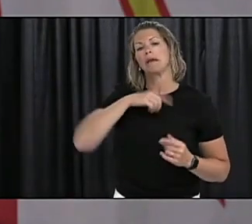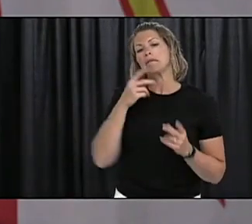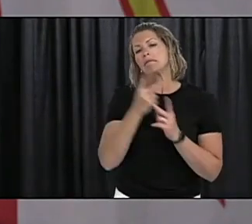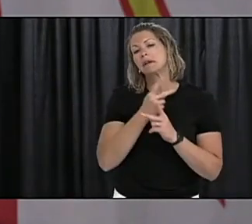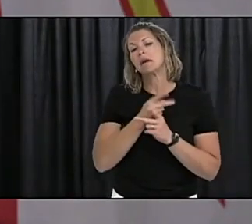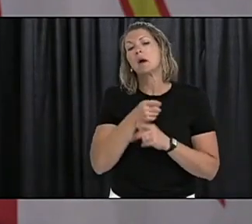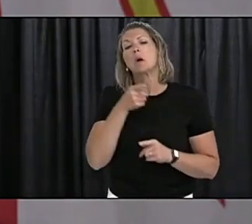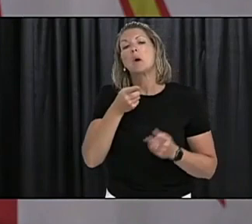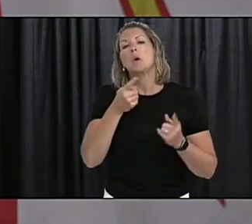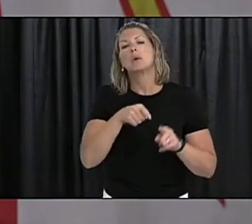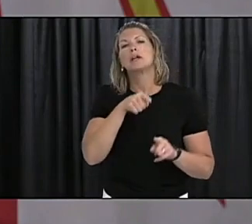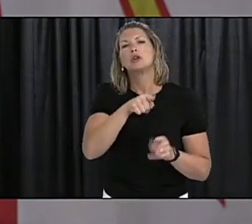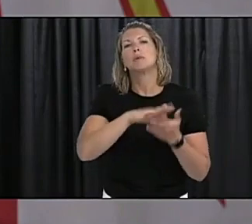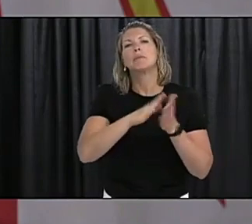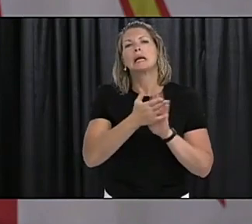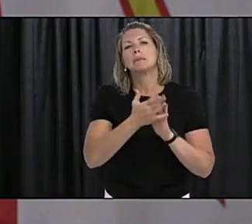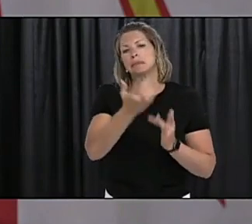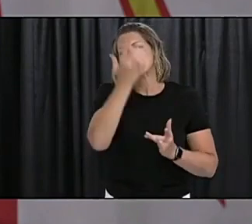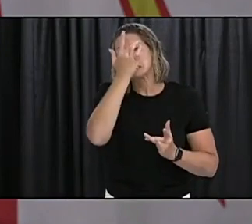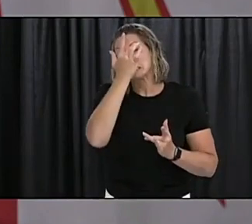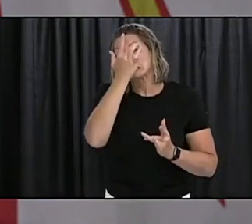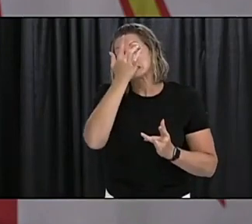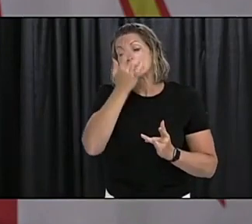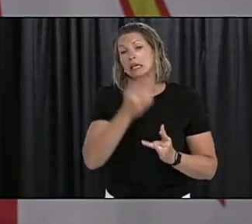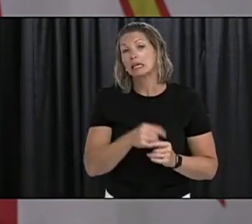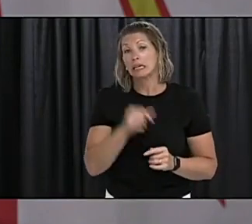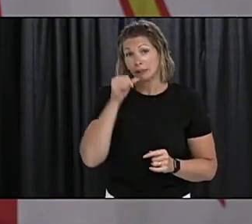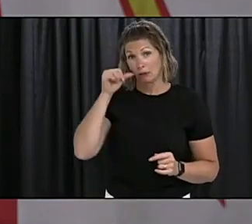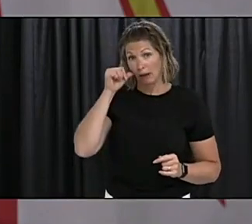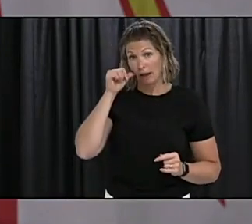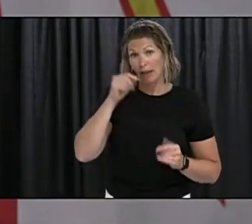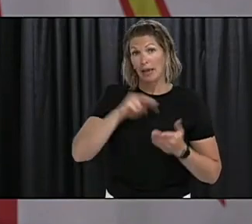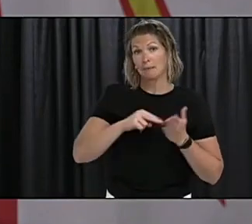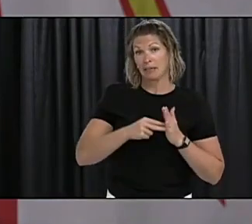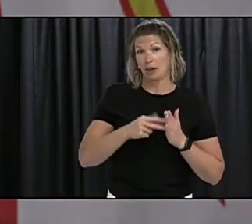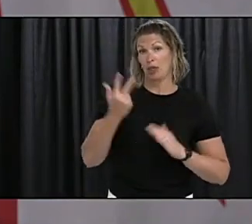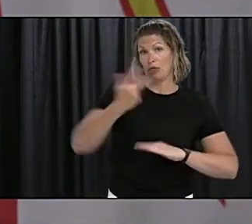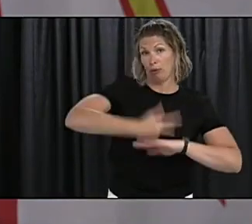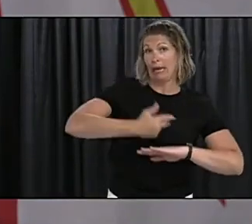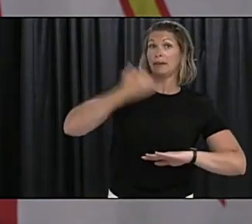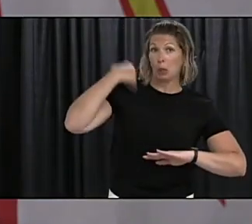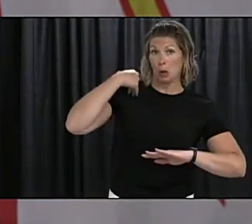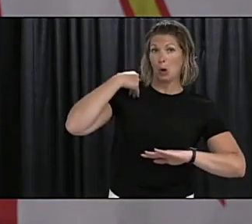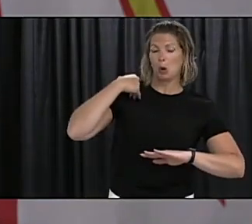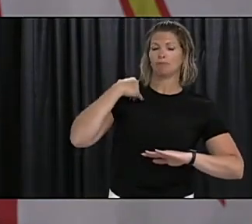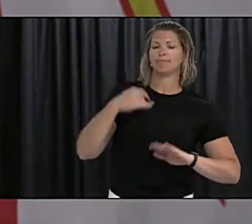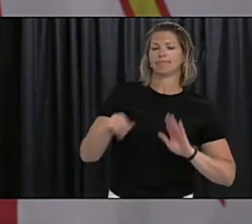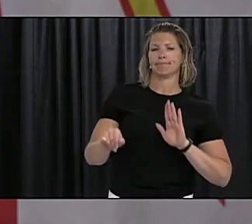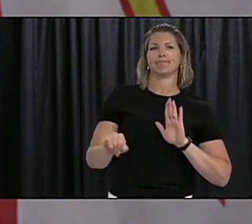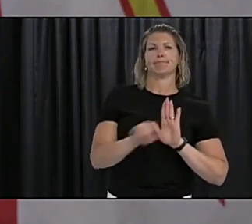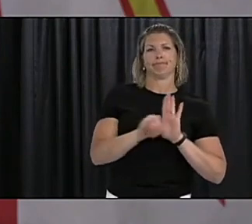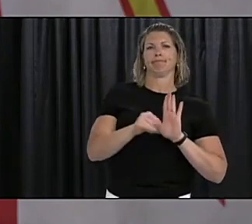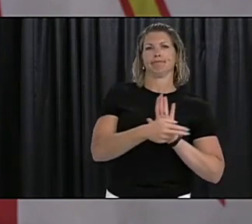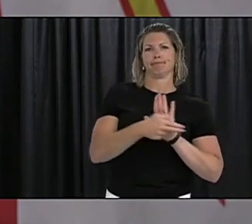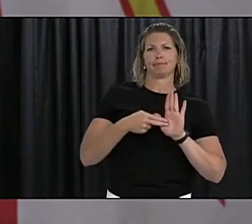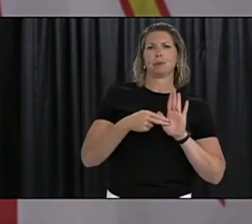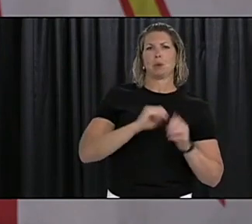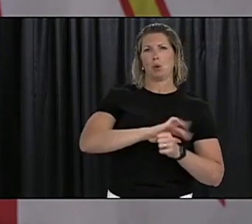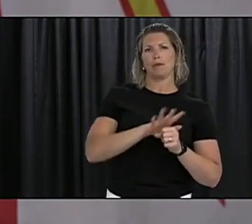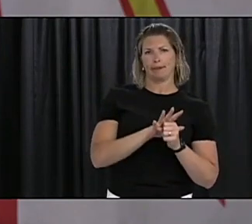find out when their symptoms started and we go back two days before in this last case well not the last case but the second to last case